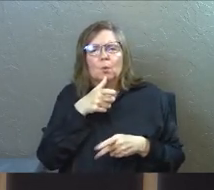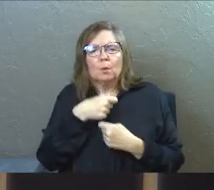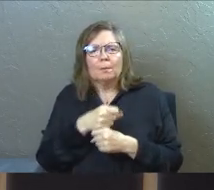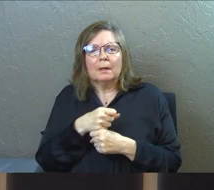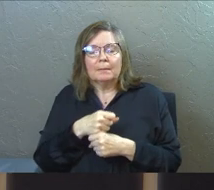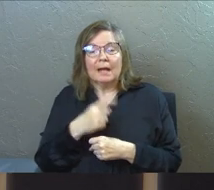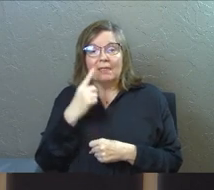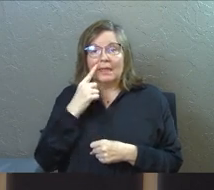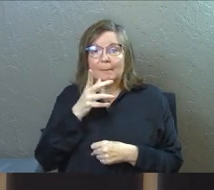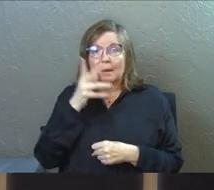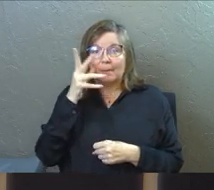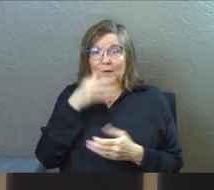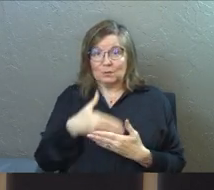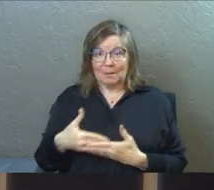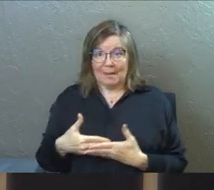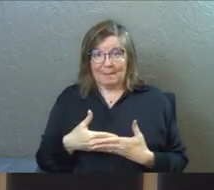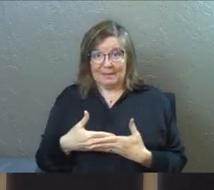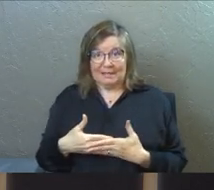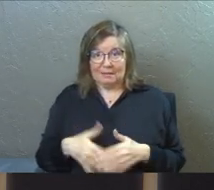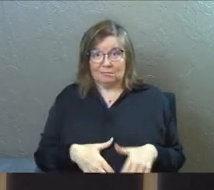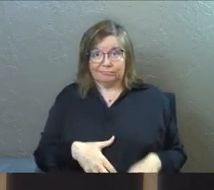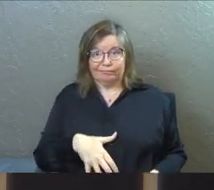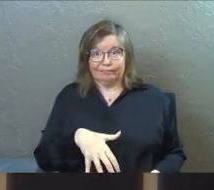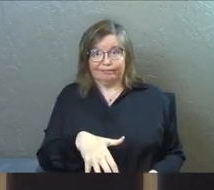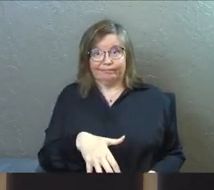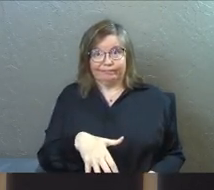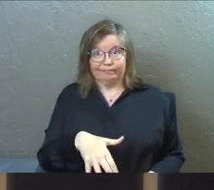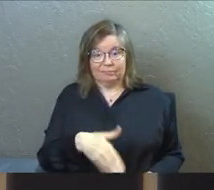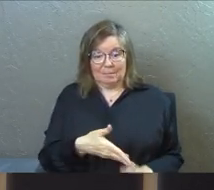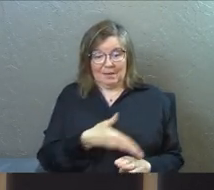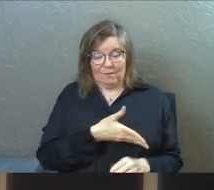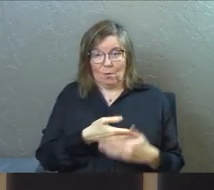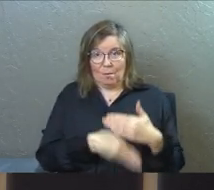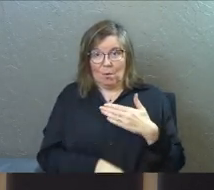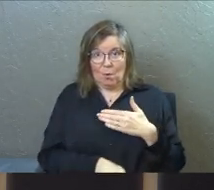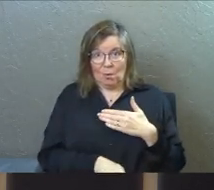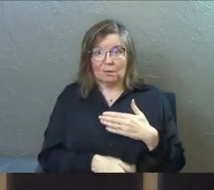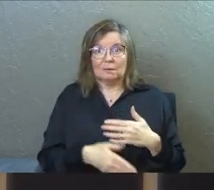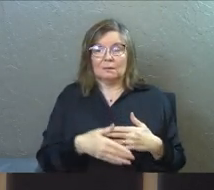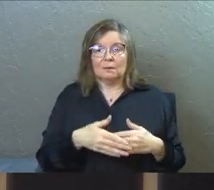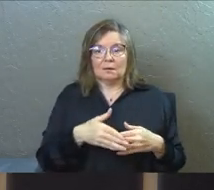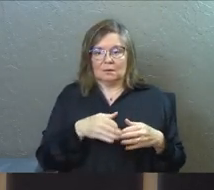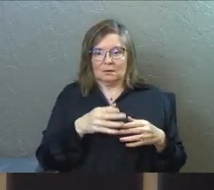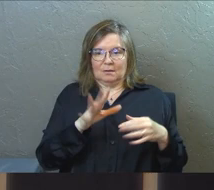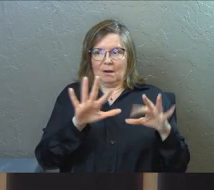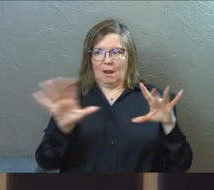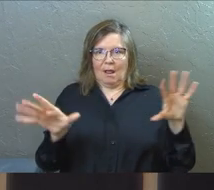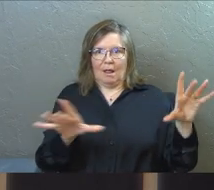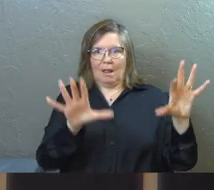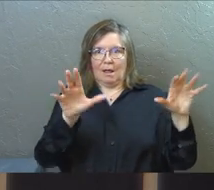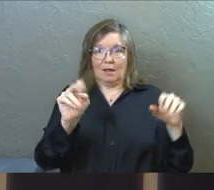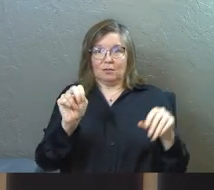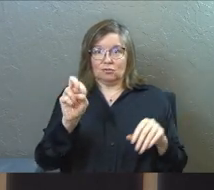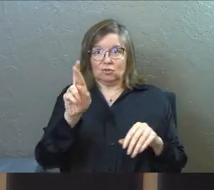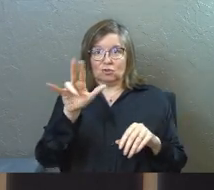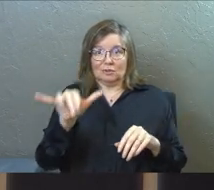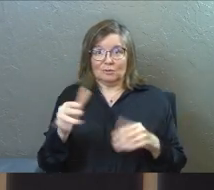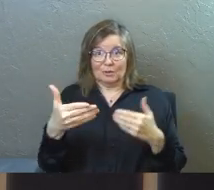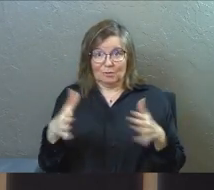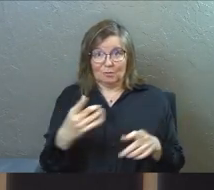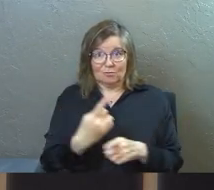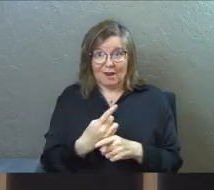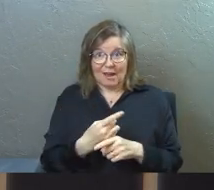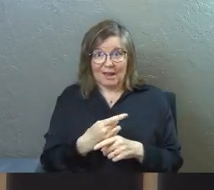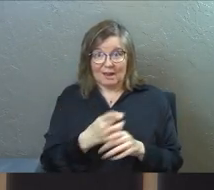Think about parents with little babies. Before the baby's born and you're pregnant, you prepare that nursery, don't you? You